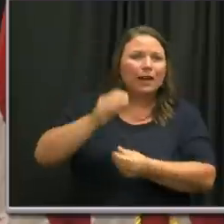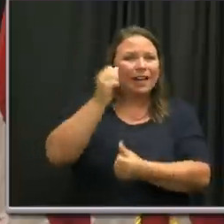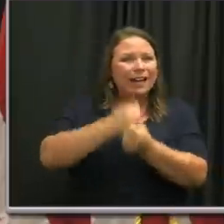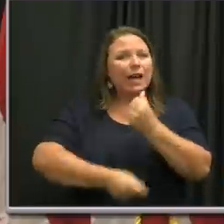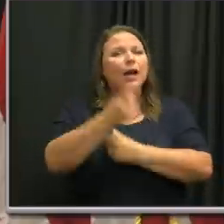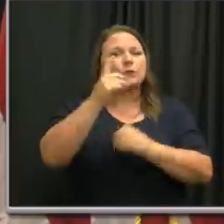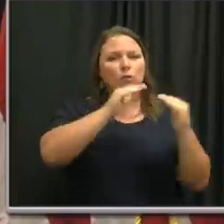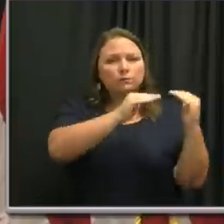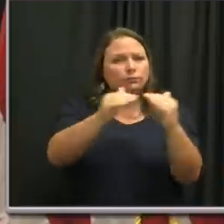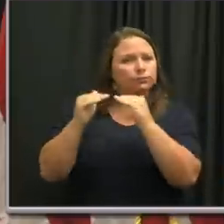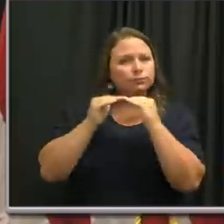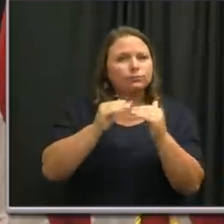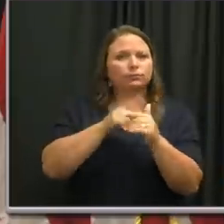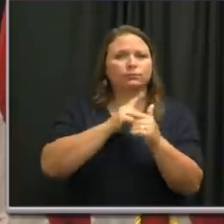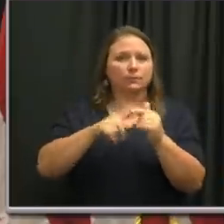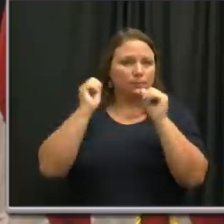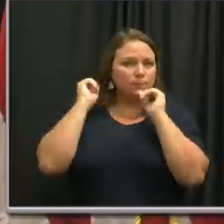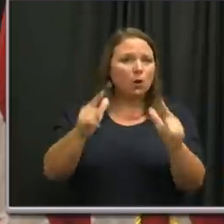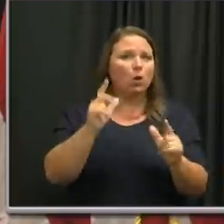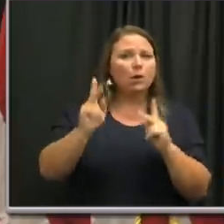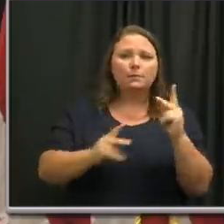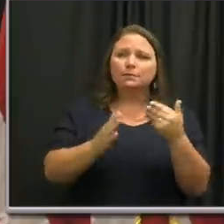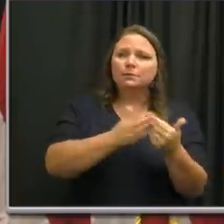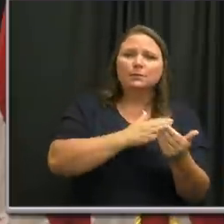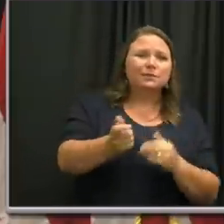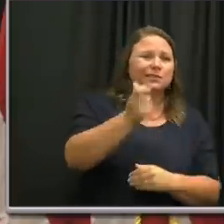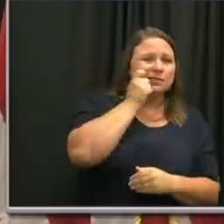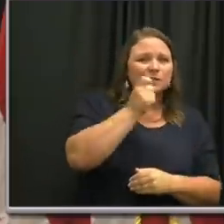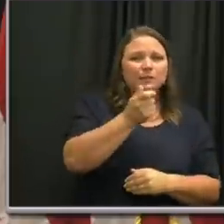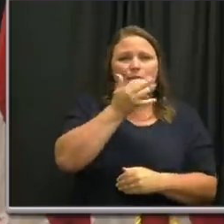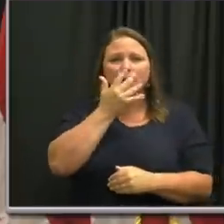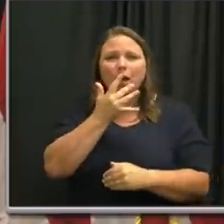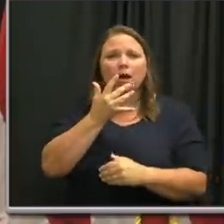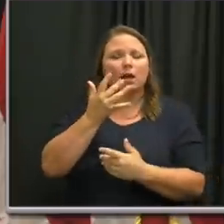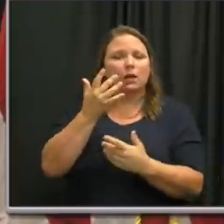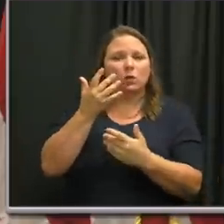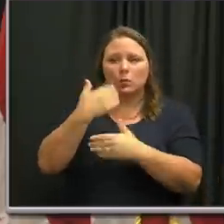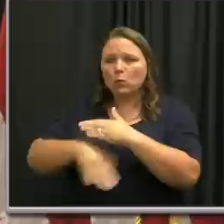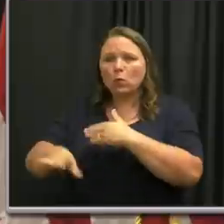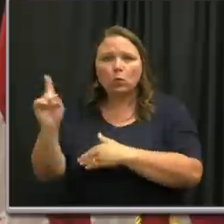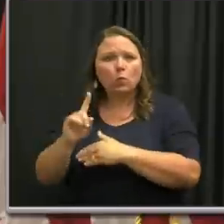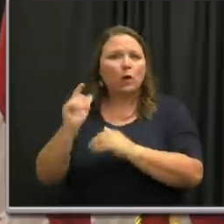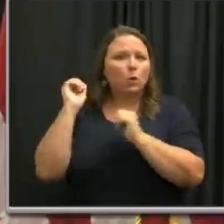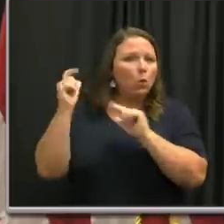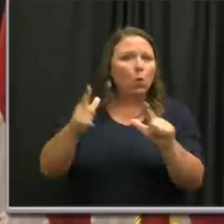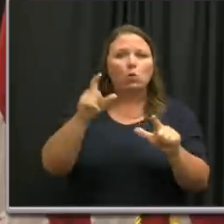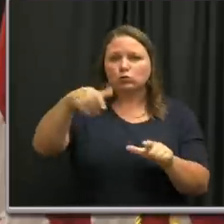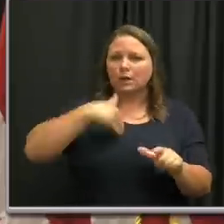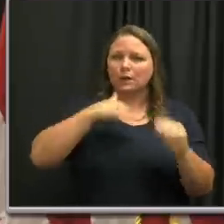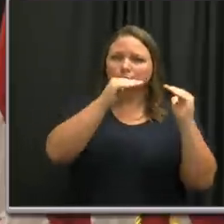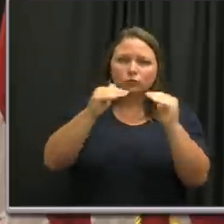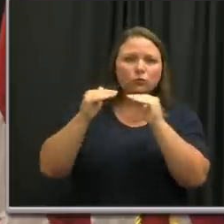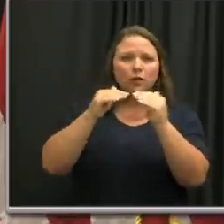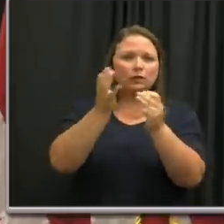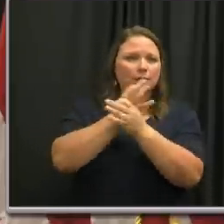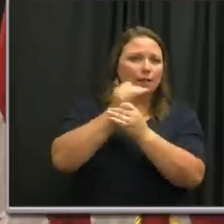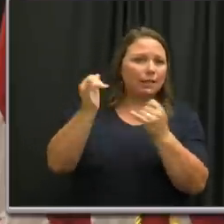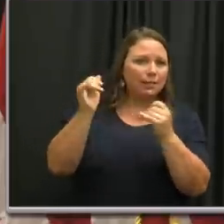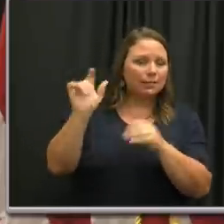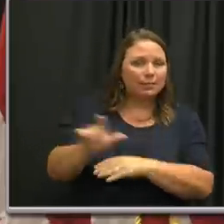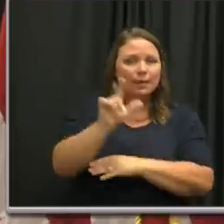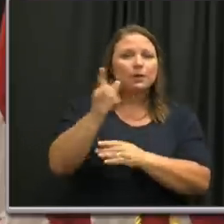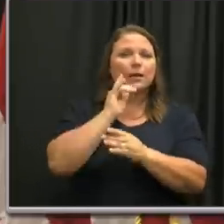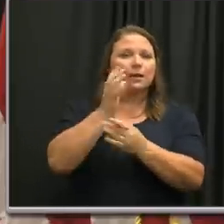created equal, that all people, regardless of race, color, or ethnicity, are deserving of justice, liberty, and the freedom